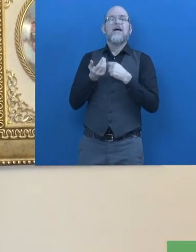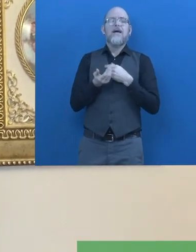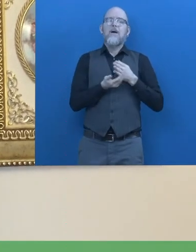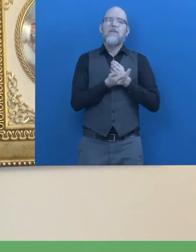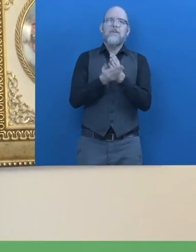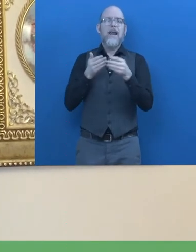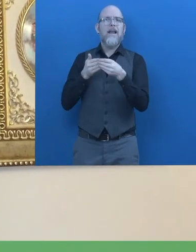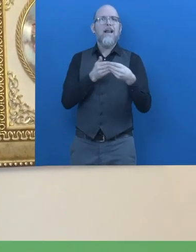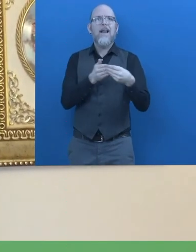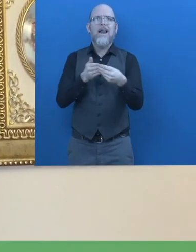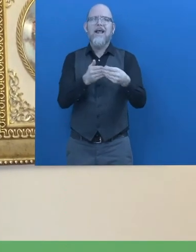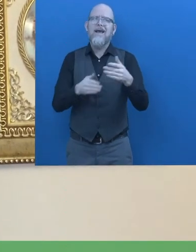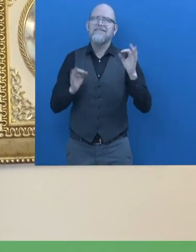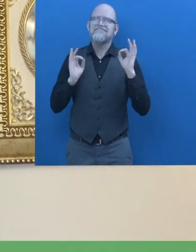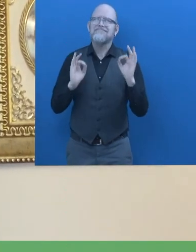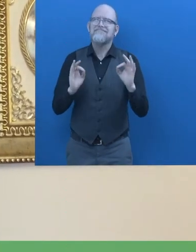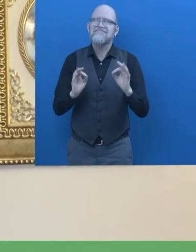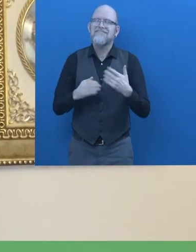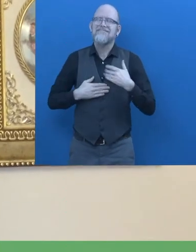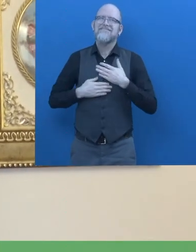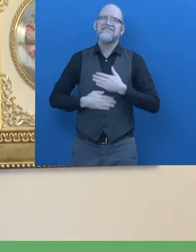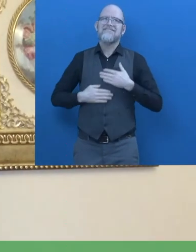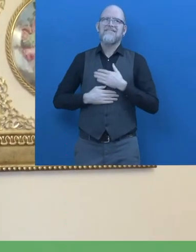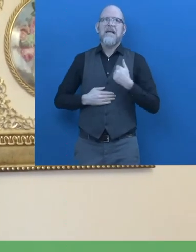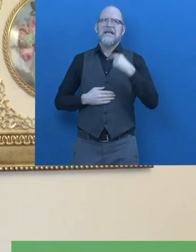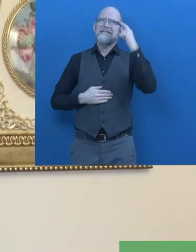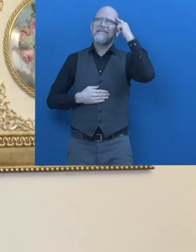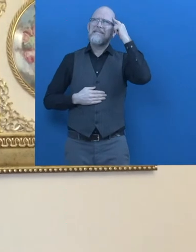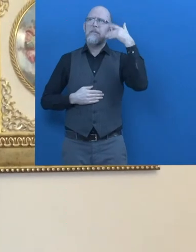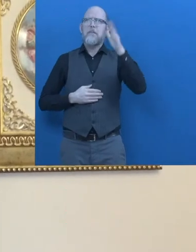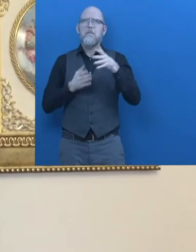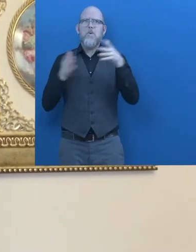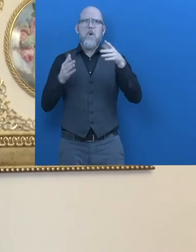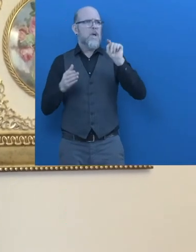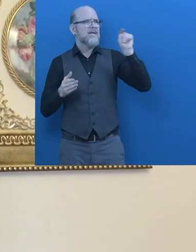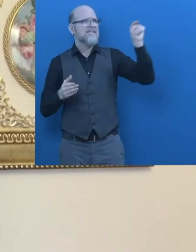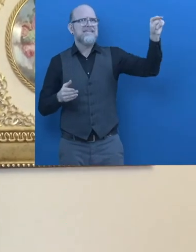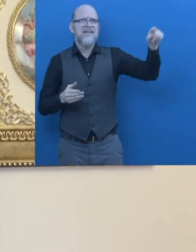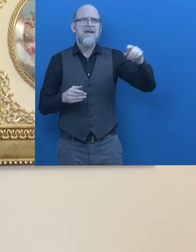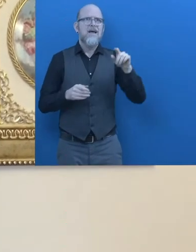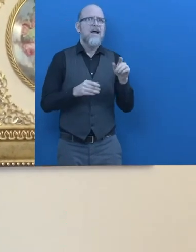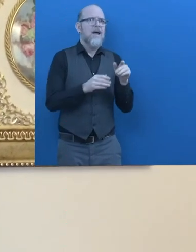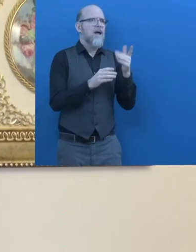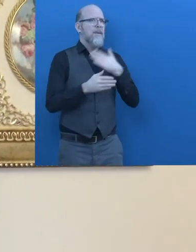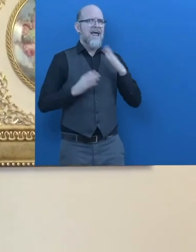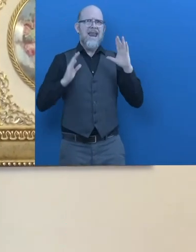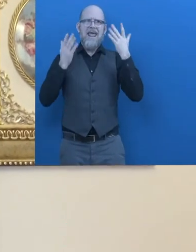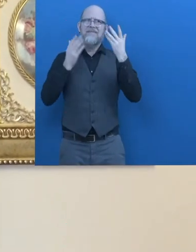I feel safer and guided. I think it should be more common in places that we use in everyday,